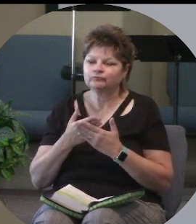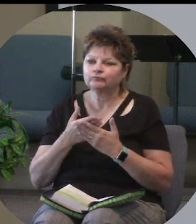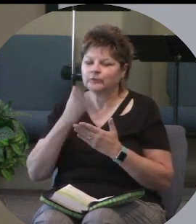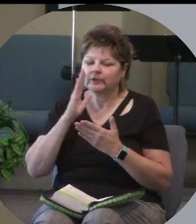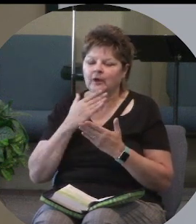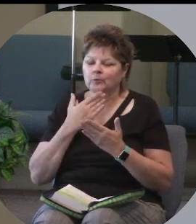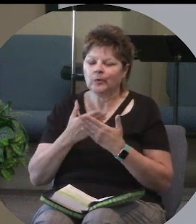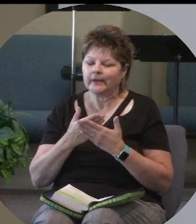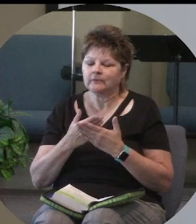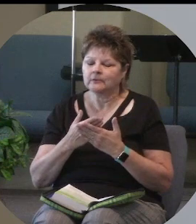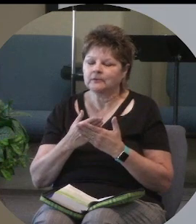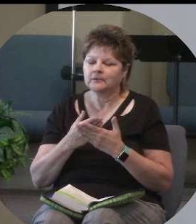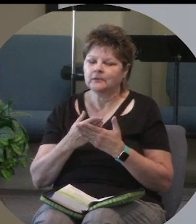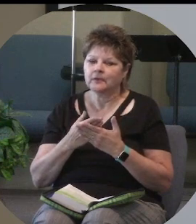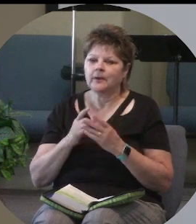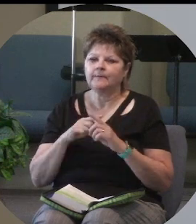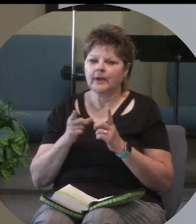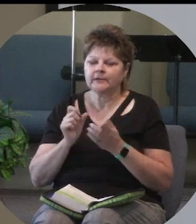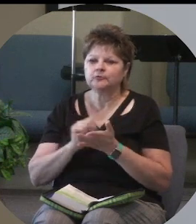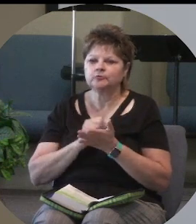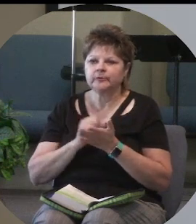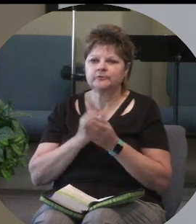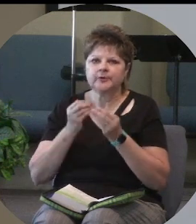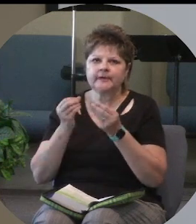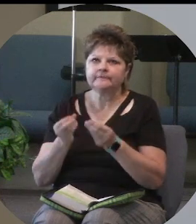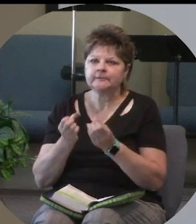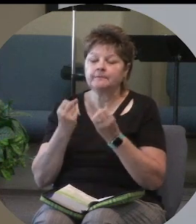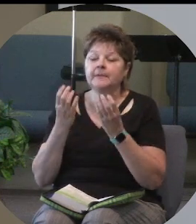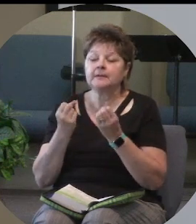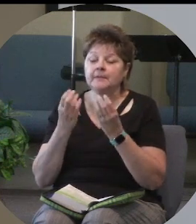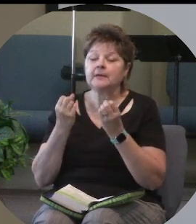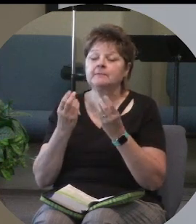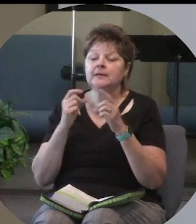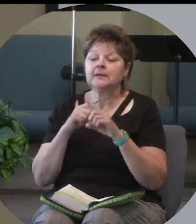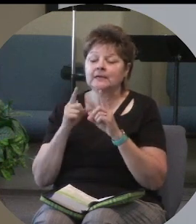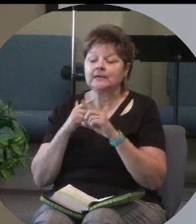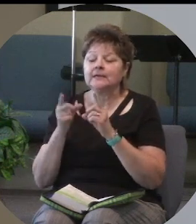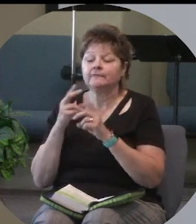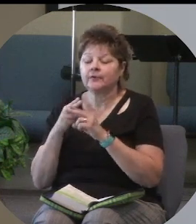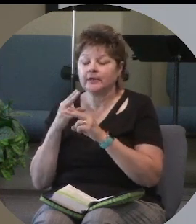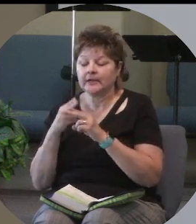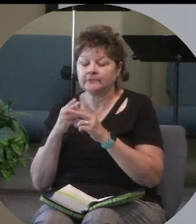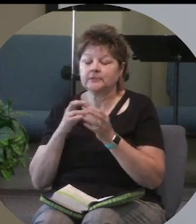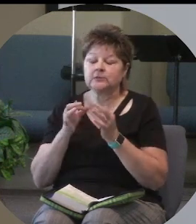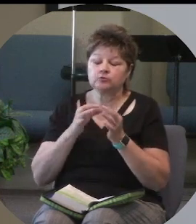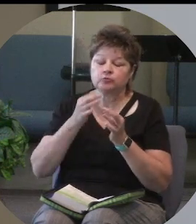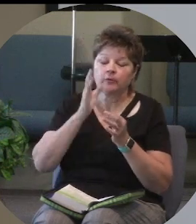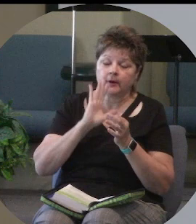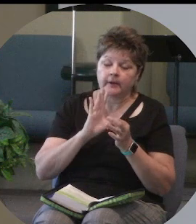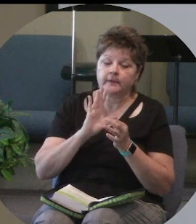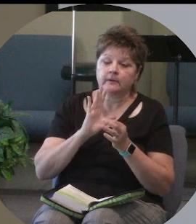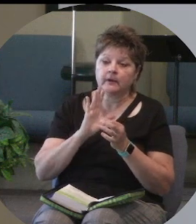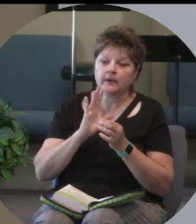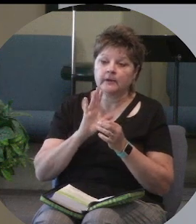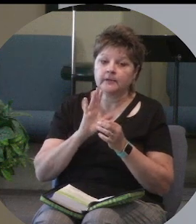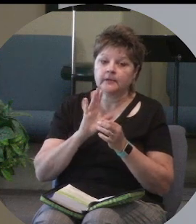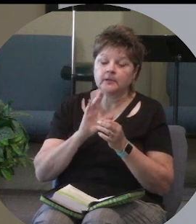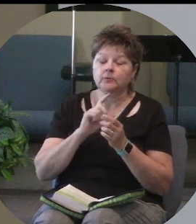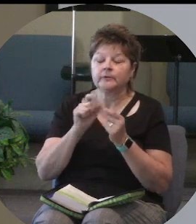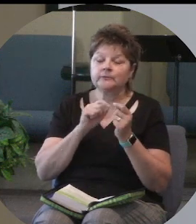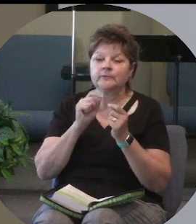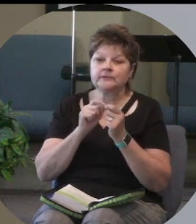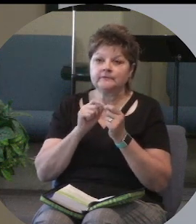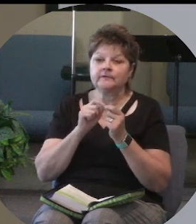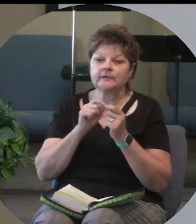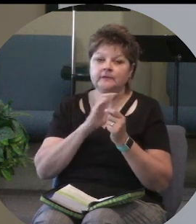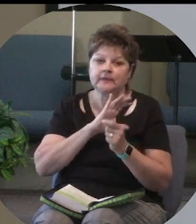describe God but scripture gives us all these names that describe God as with certain characteristics